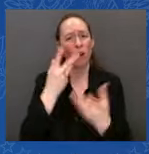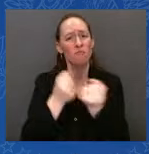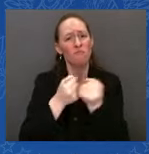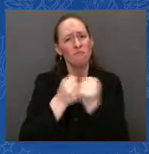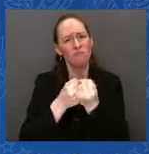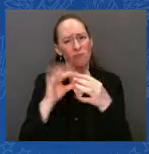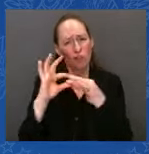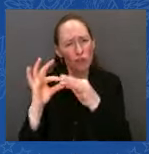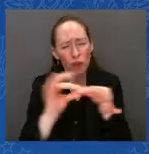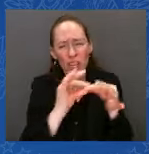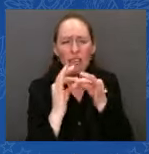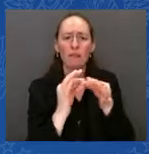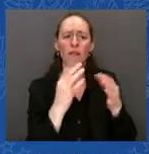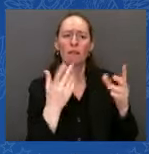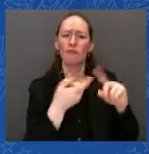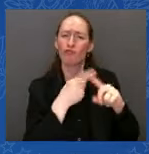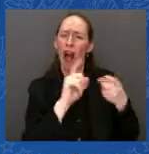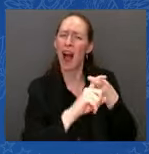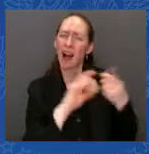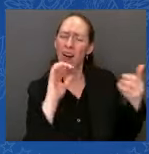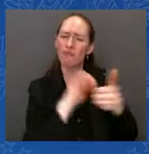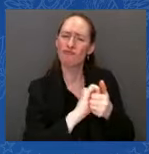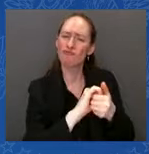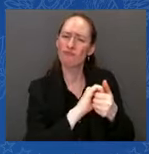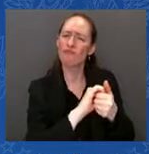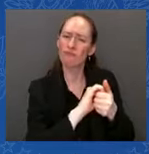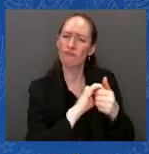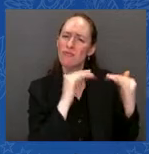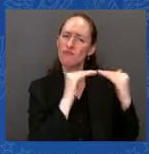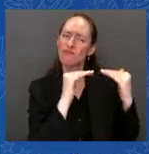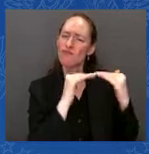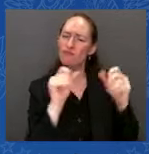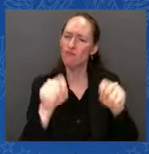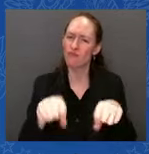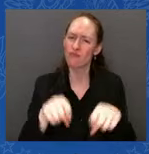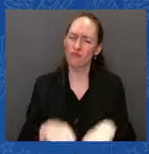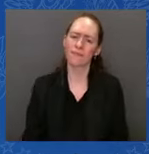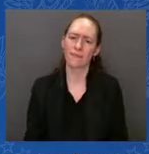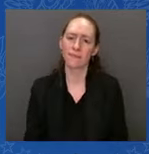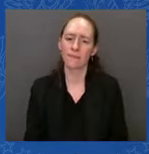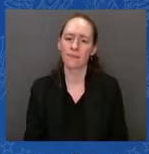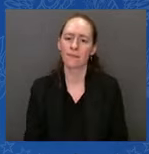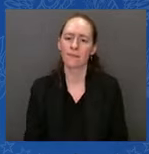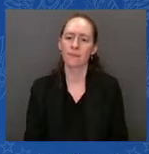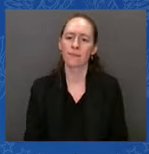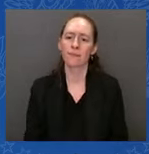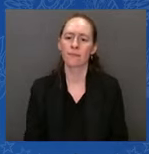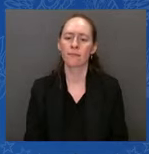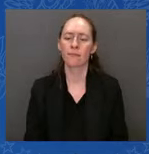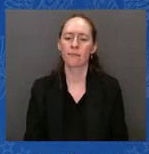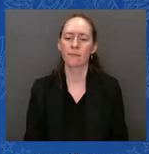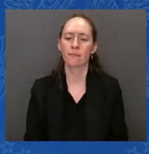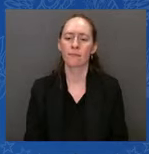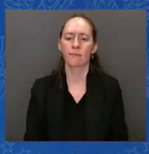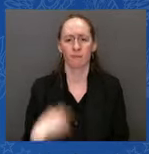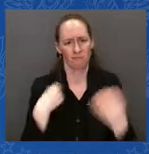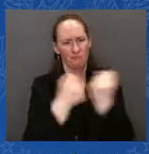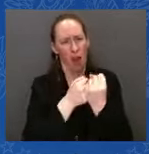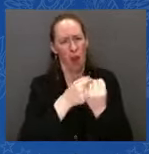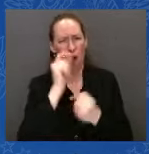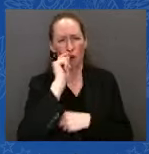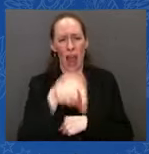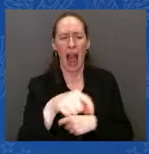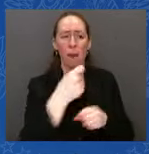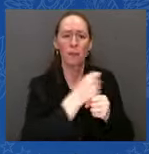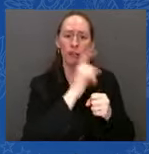Supporting Ukraine's ability to fight off Russian aggression, to defend its sovereignty and territorial integrity, is a worldwide commitment.